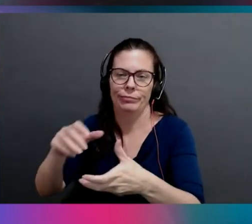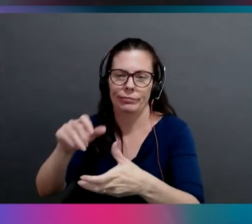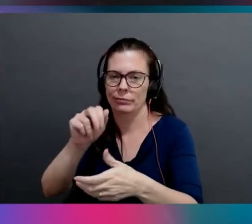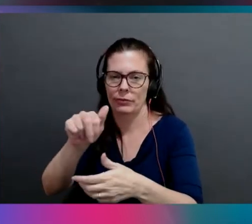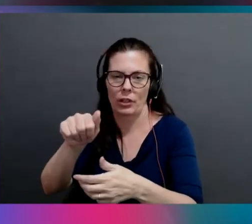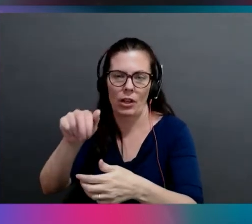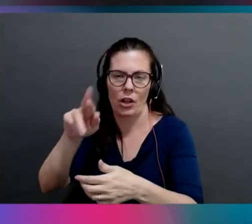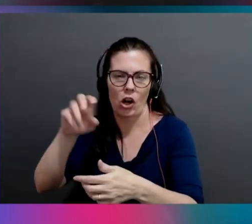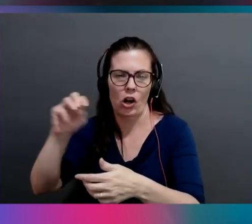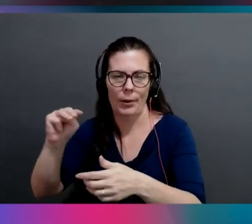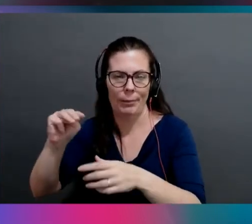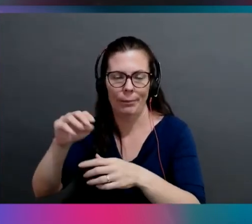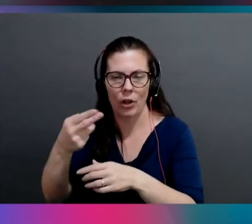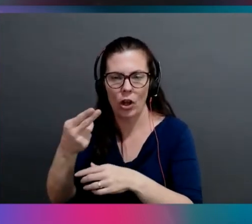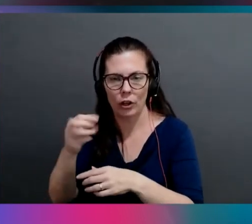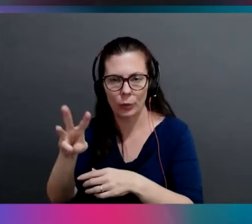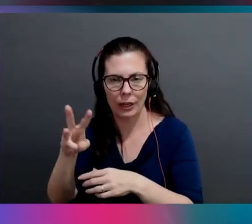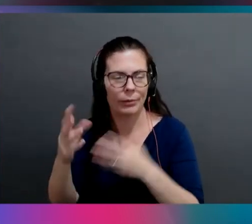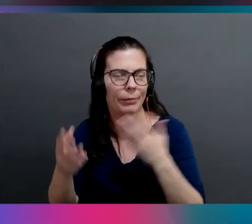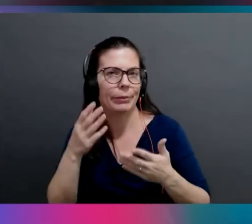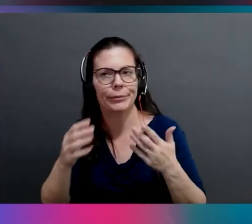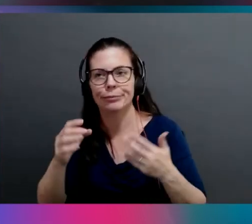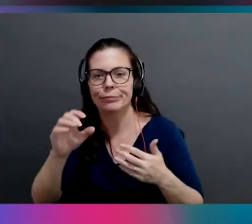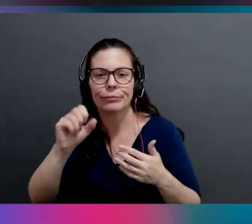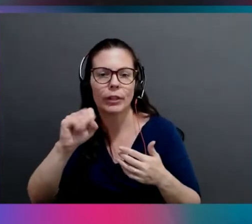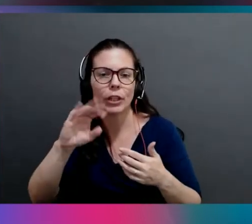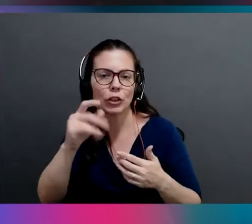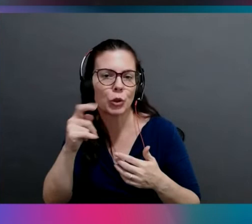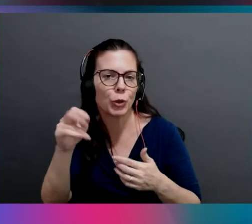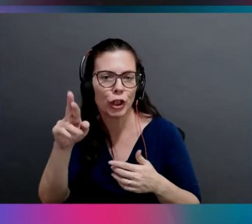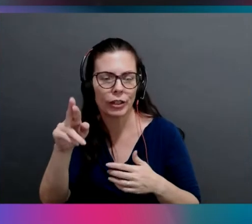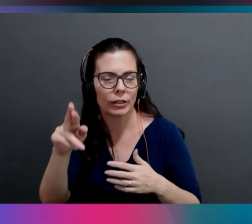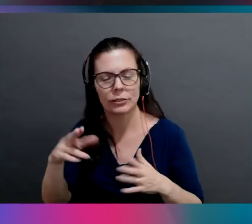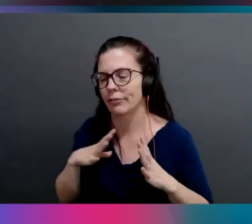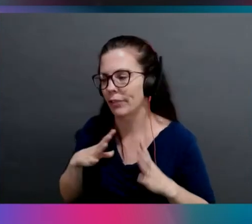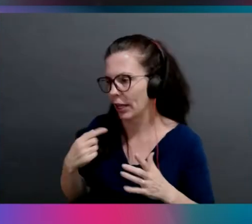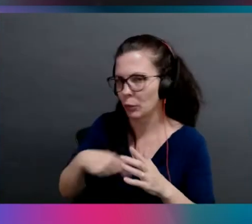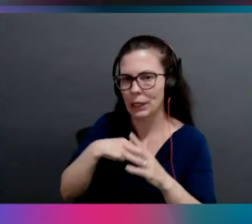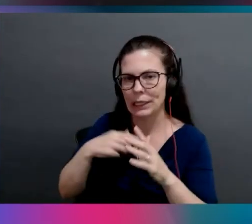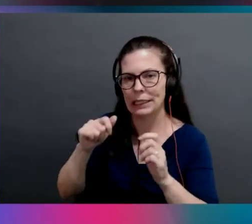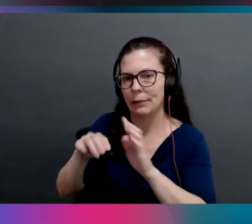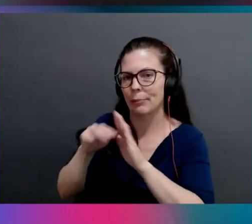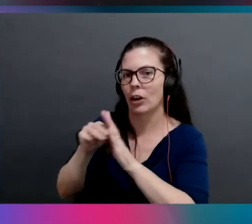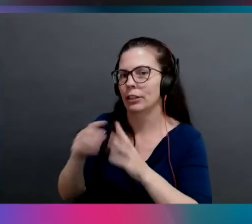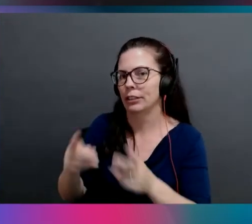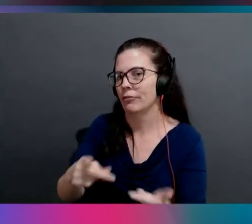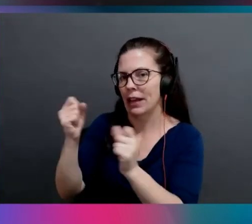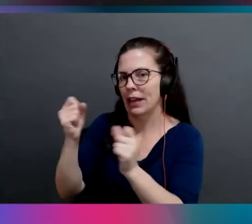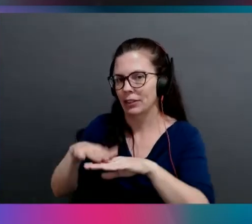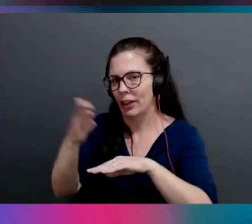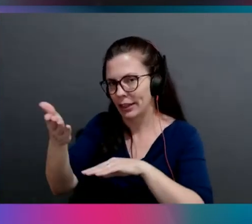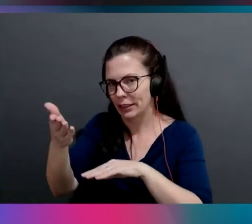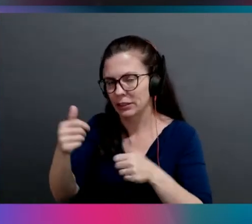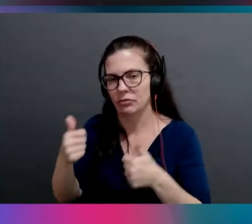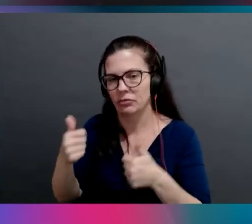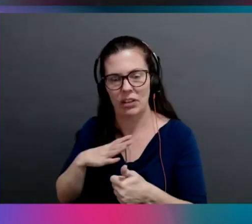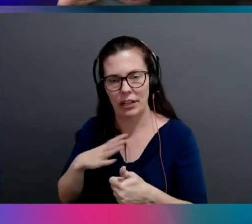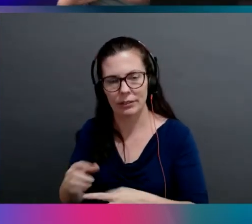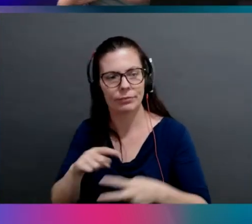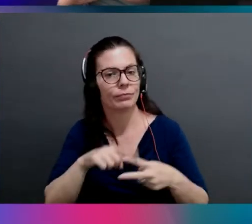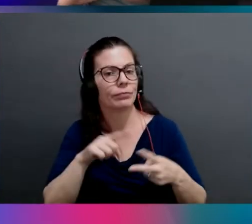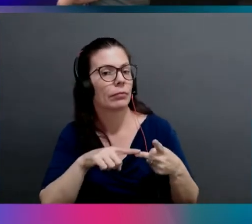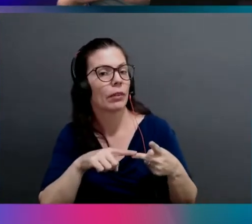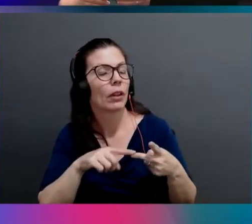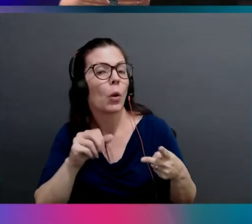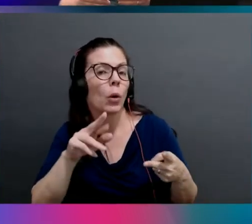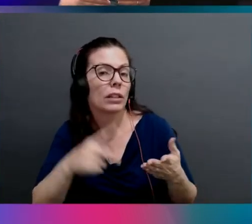let's say it's like a scooter or something. So that, that's their thing. They're like, we need to make models go fast on this, right? Other people, or, you know, sometimes people have like